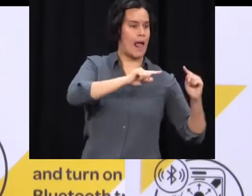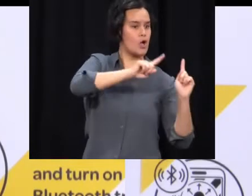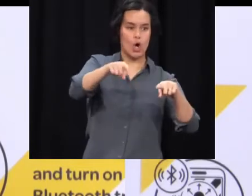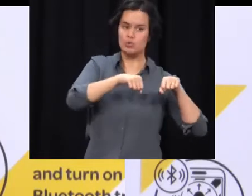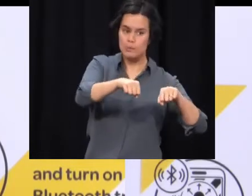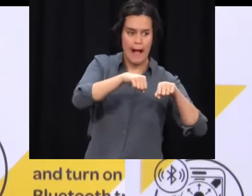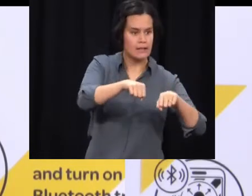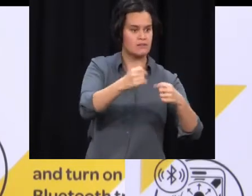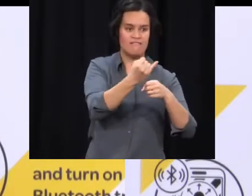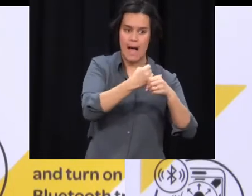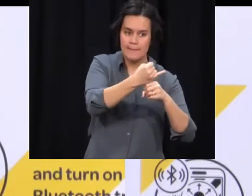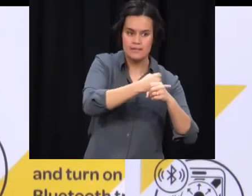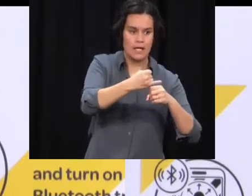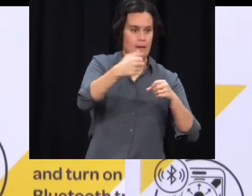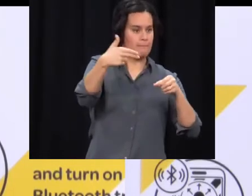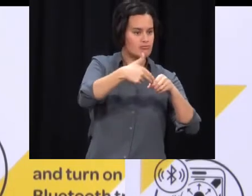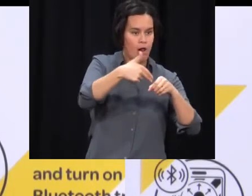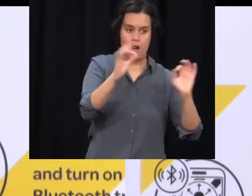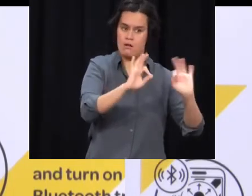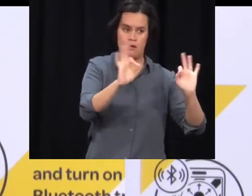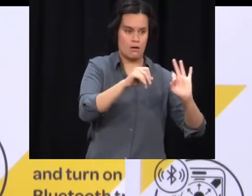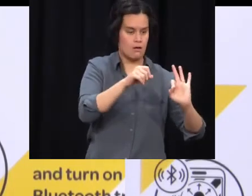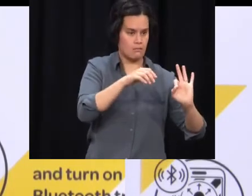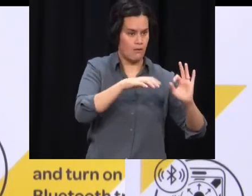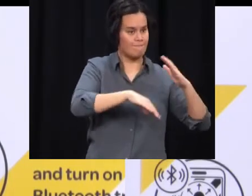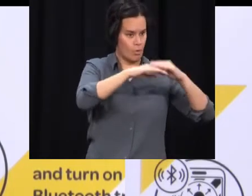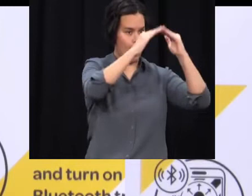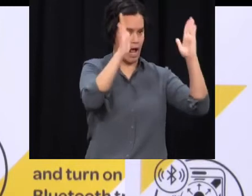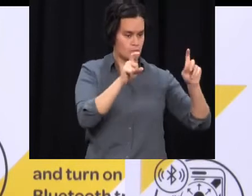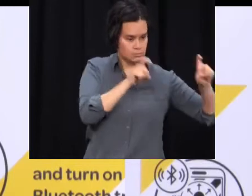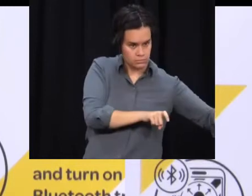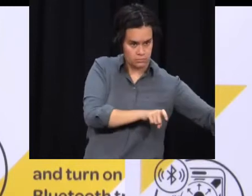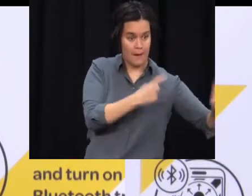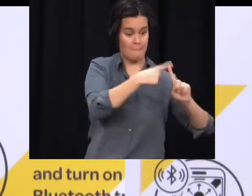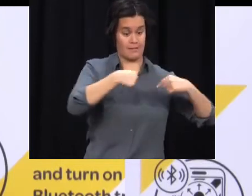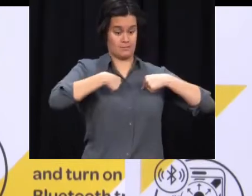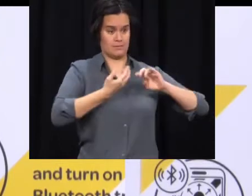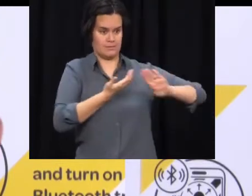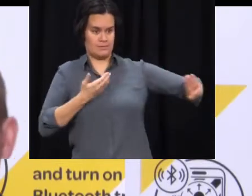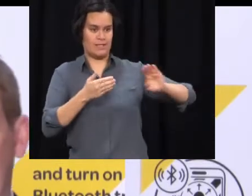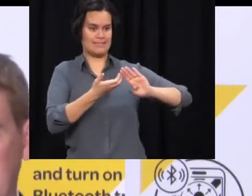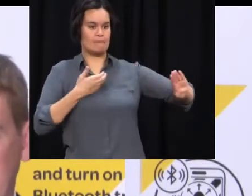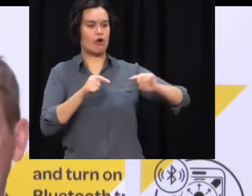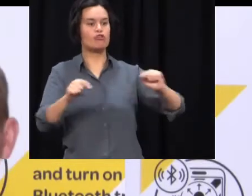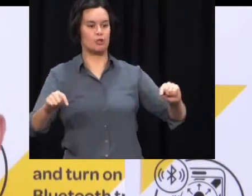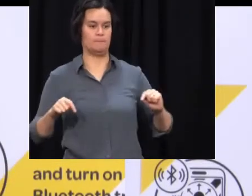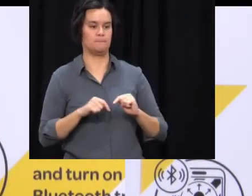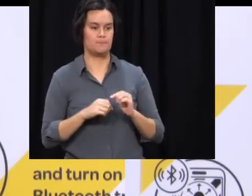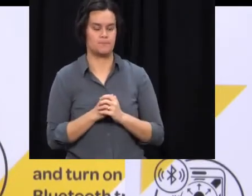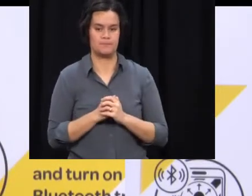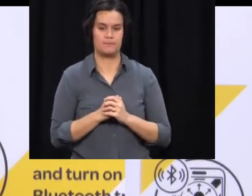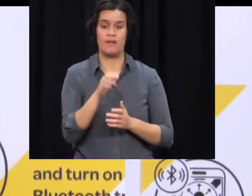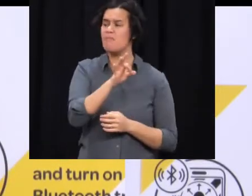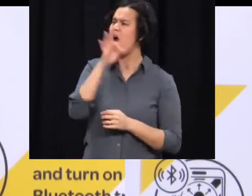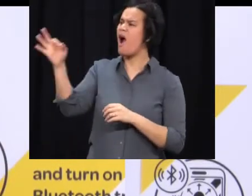Is mountain biking an appropriate activity during level four? Look, we would encourage people not to engage in things that are high